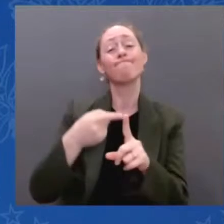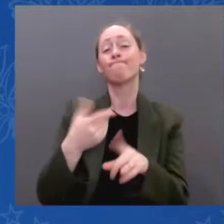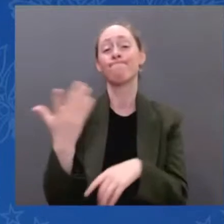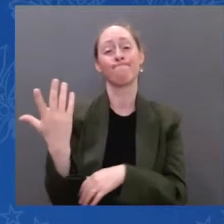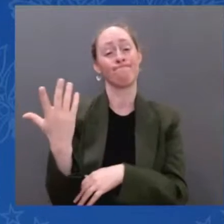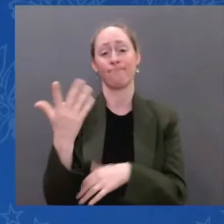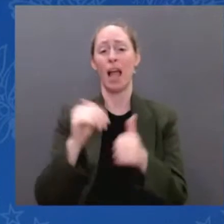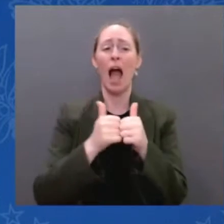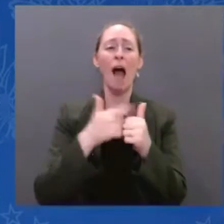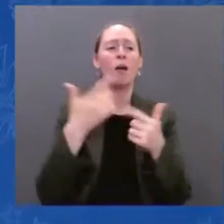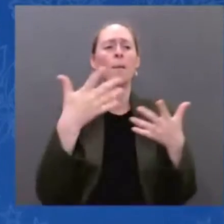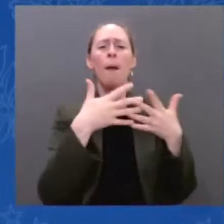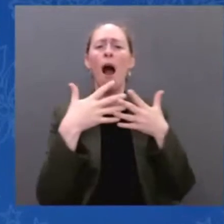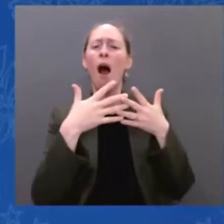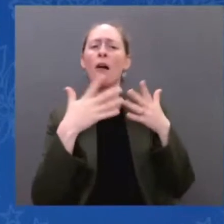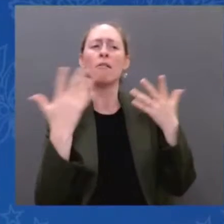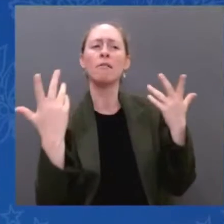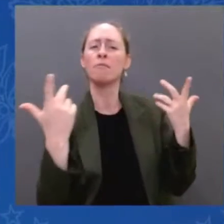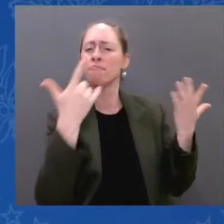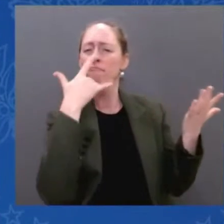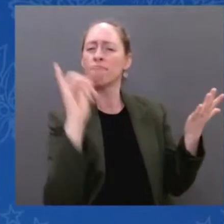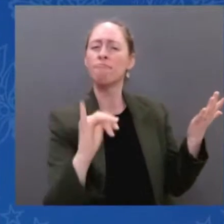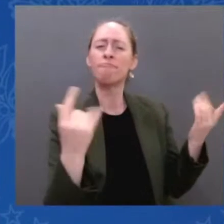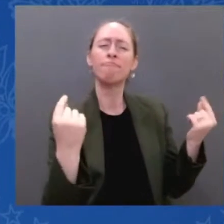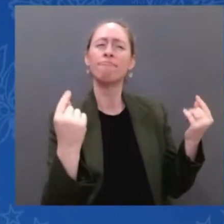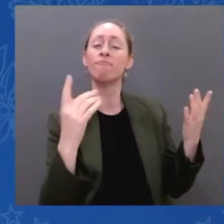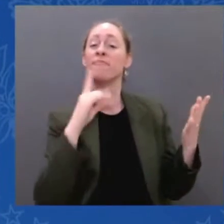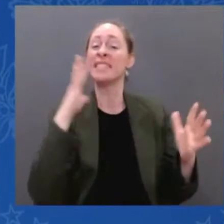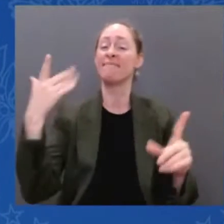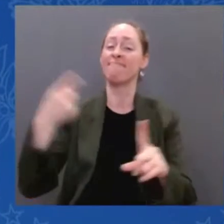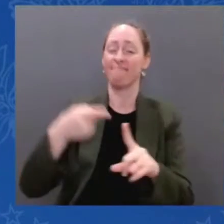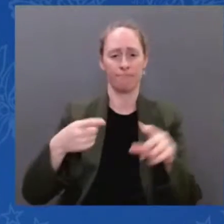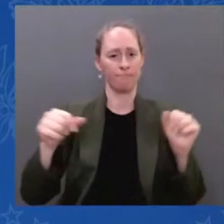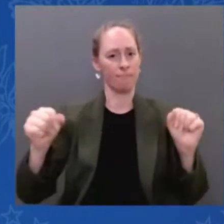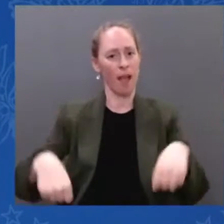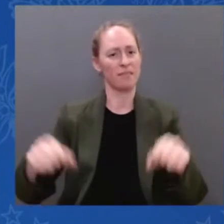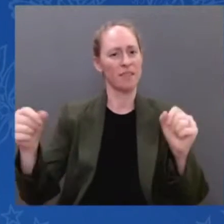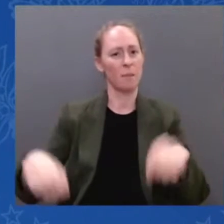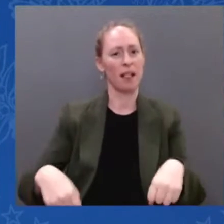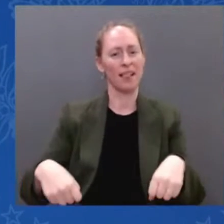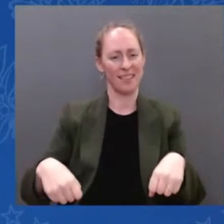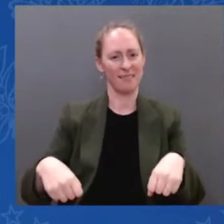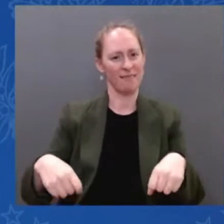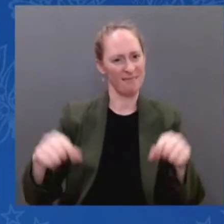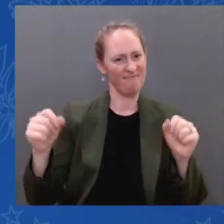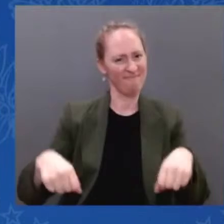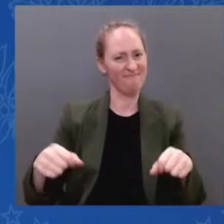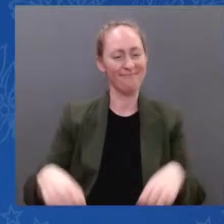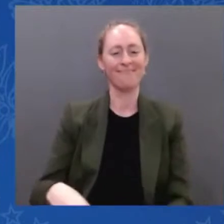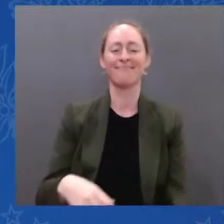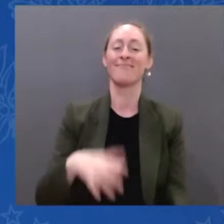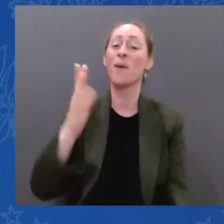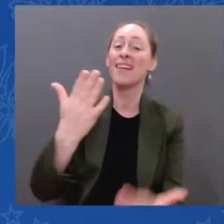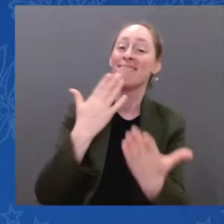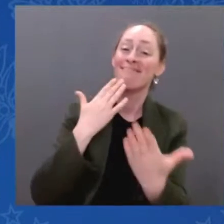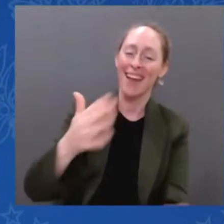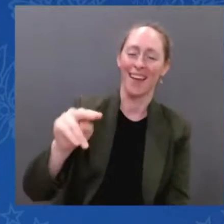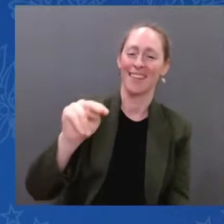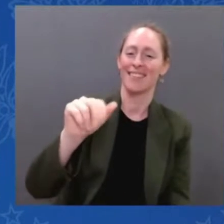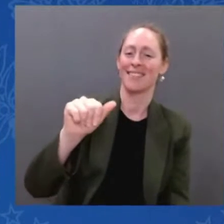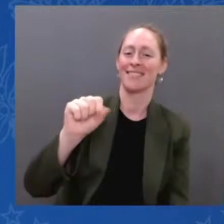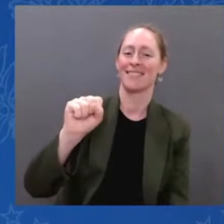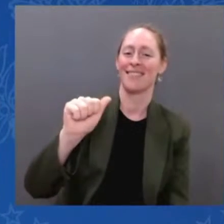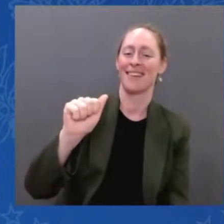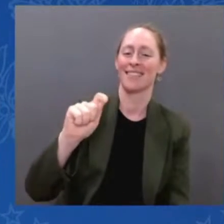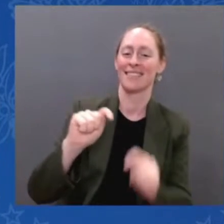possibilities, possibilities. I want to thank the team at NASA, once again, showing that that's who we are. That's who we are as a nation, a